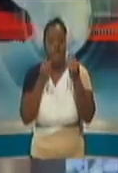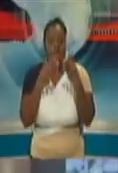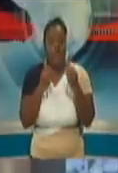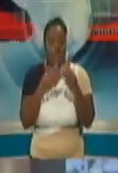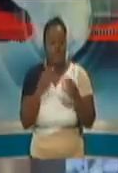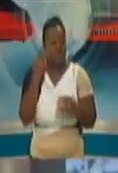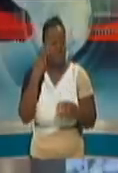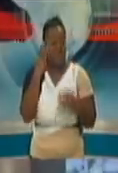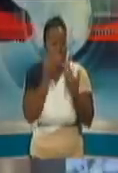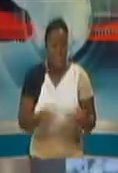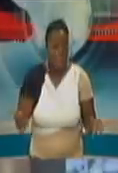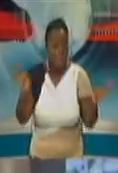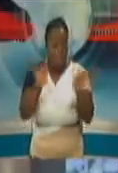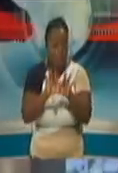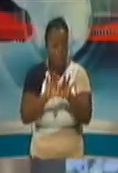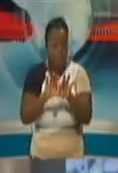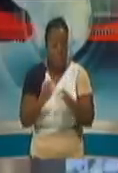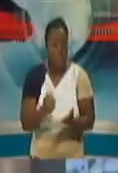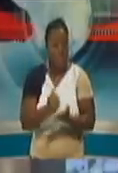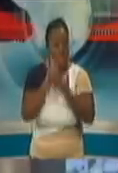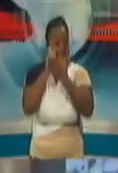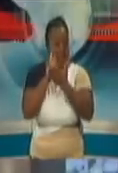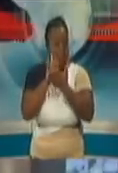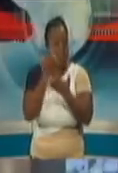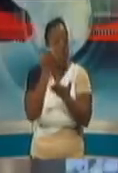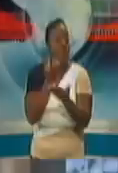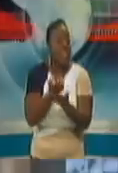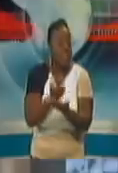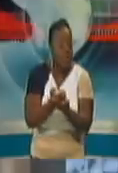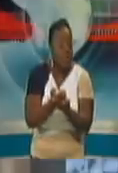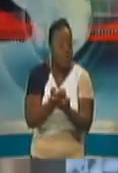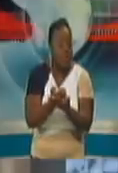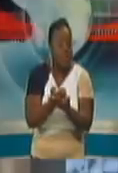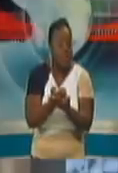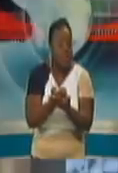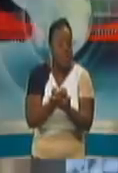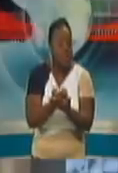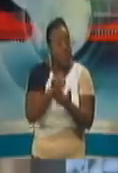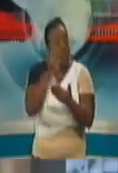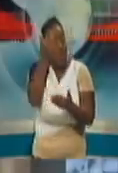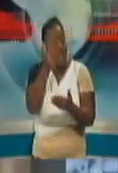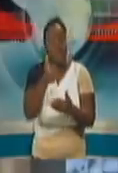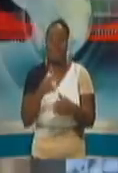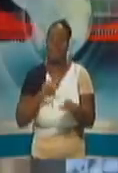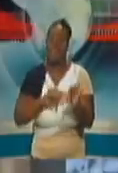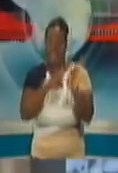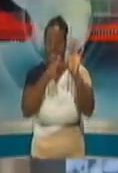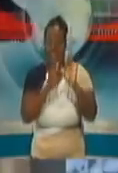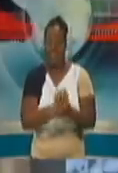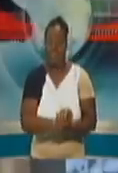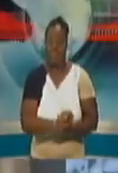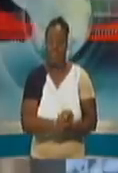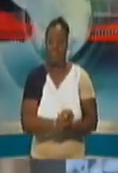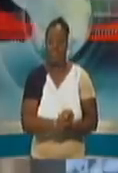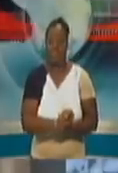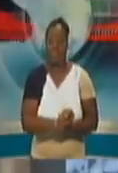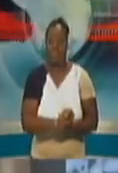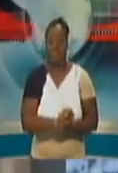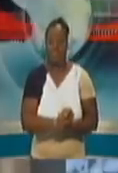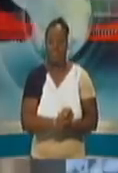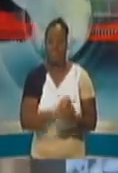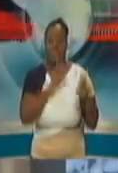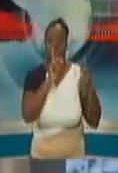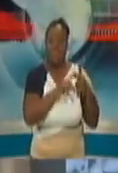for economic revitalization? And Dr. Parasram or Minister Diaz Singh, as we continue to